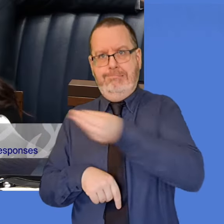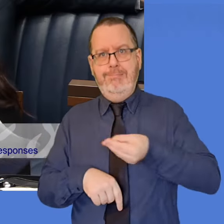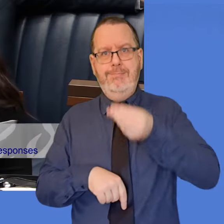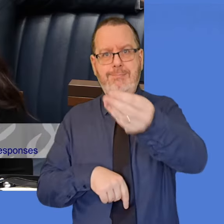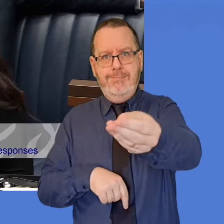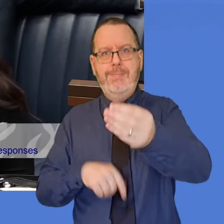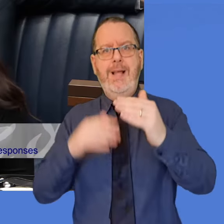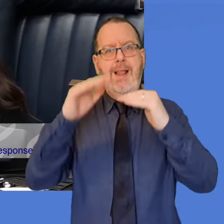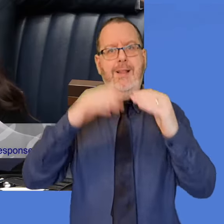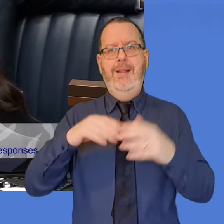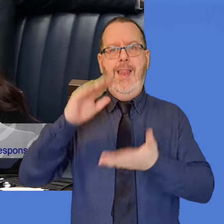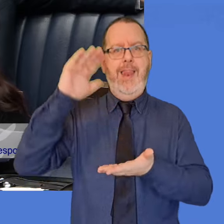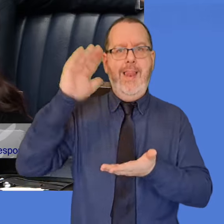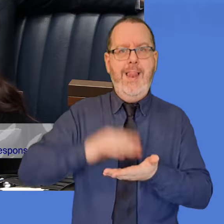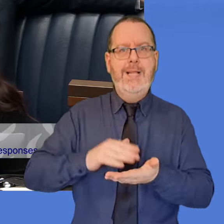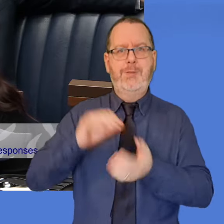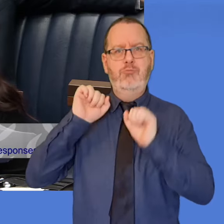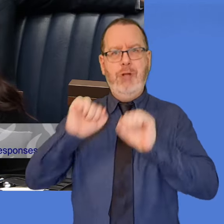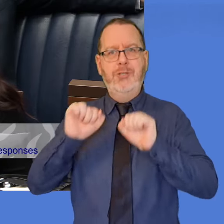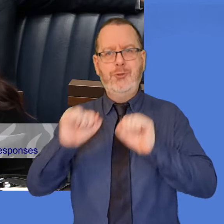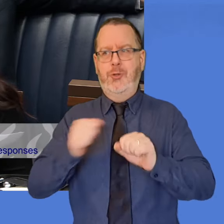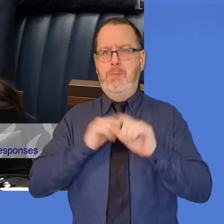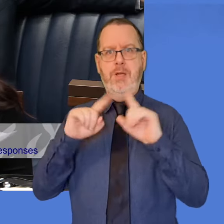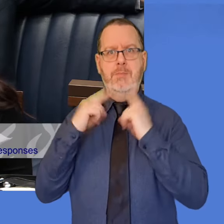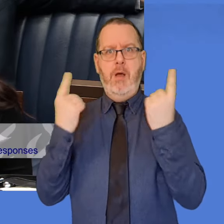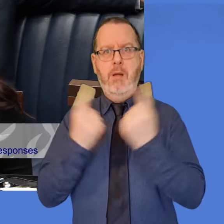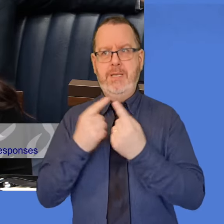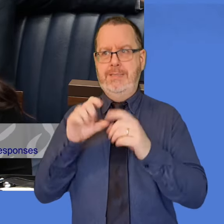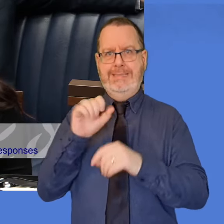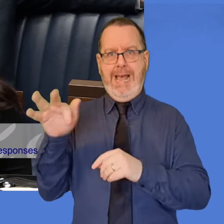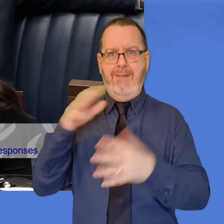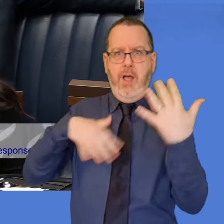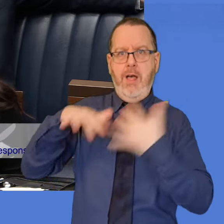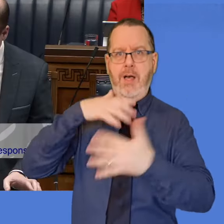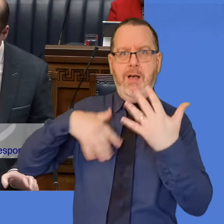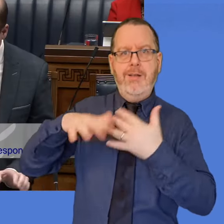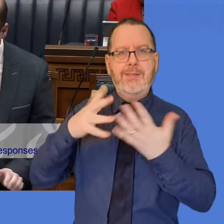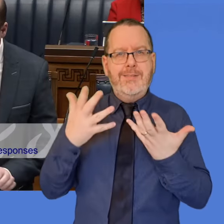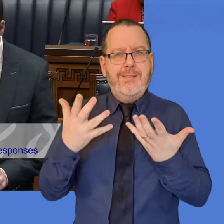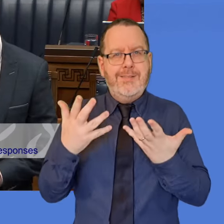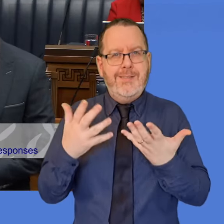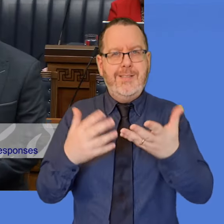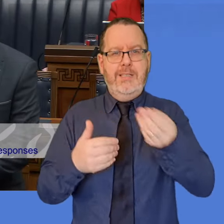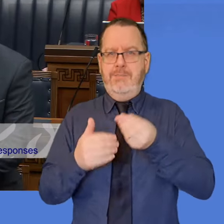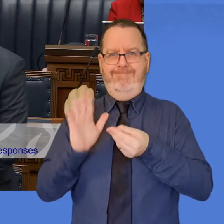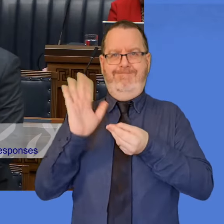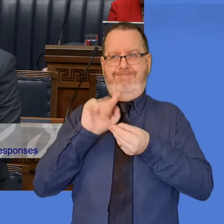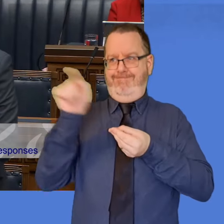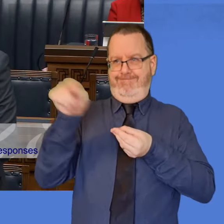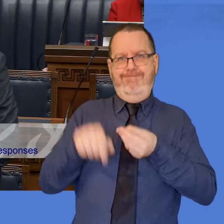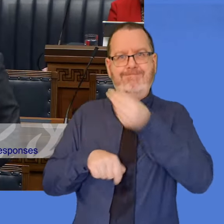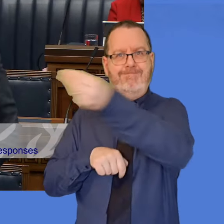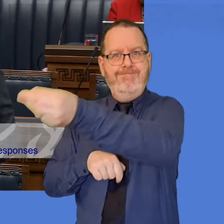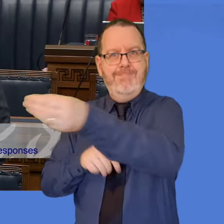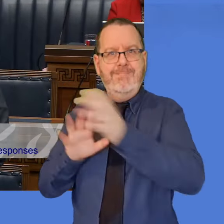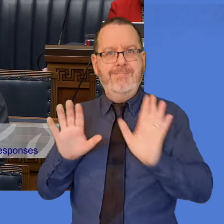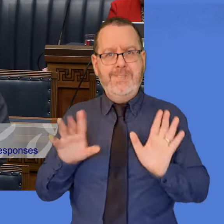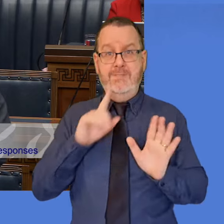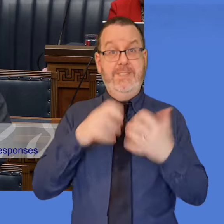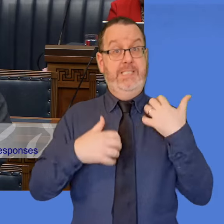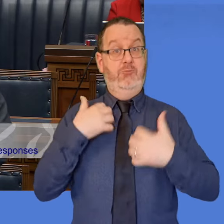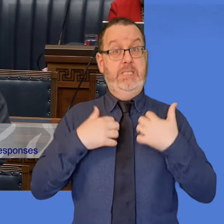on my departmental resources as well. But I do think it is interesting that the member